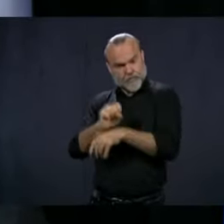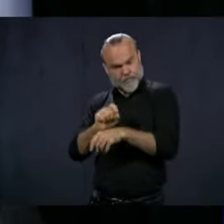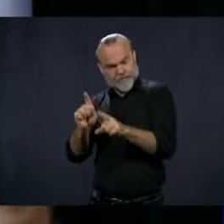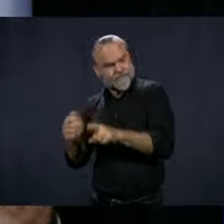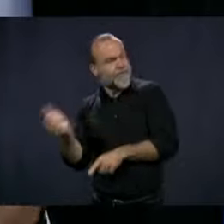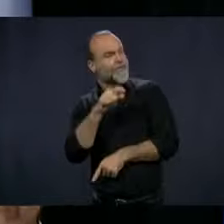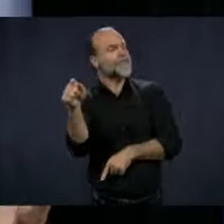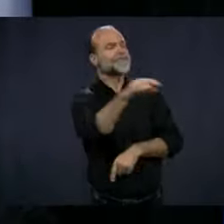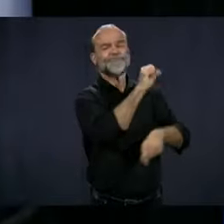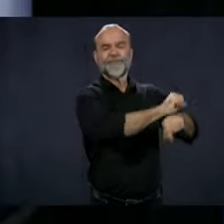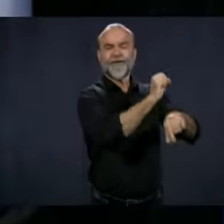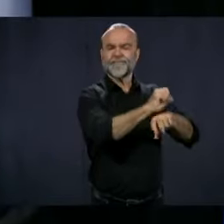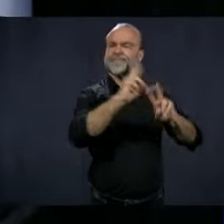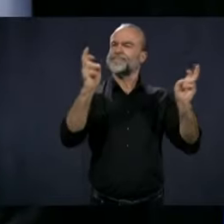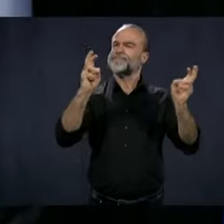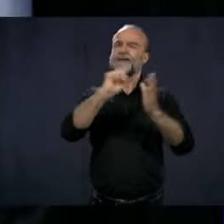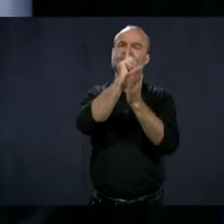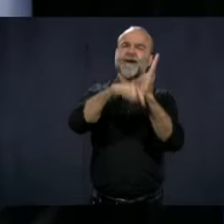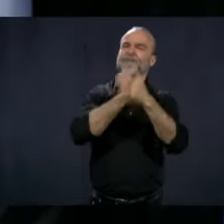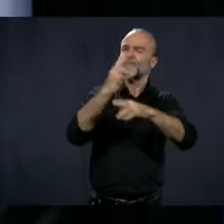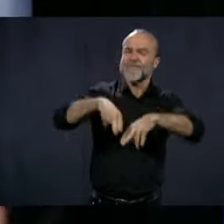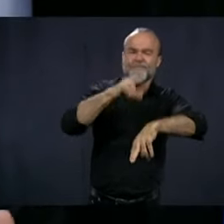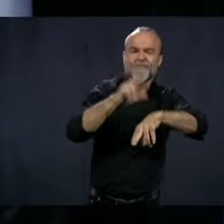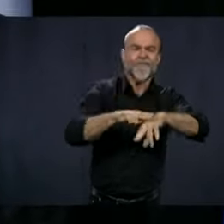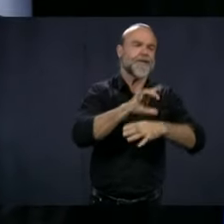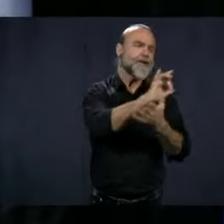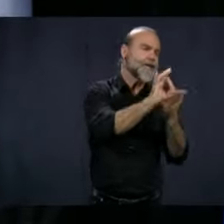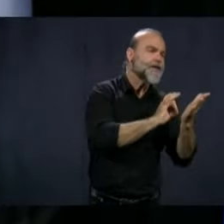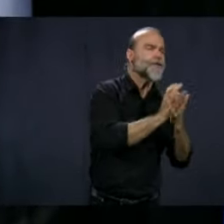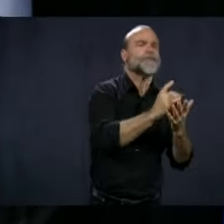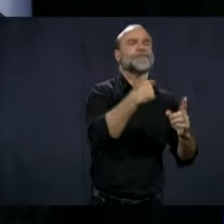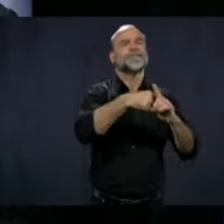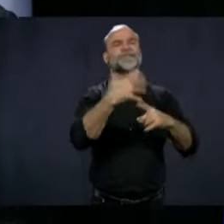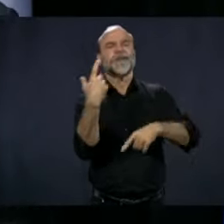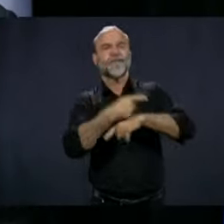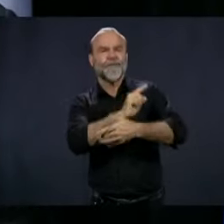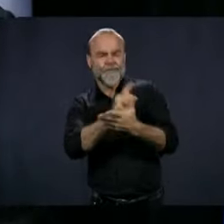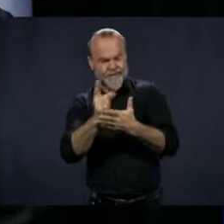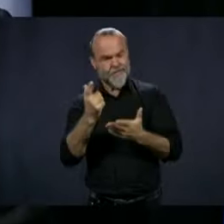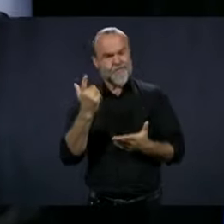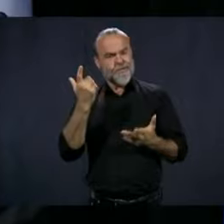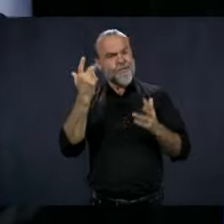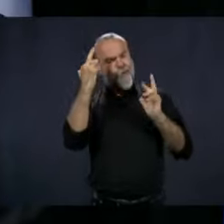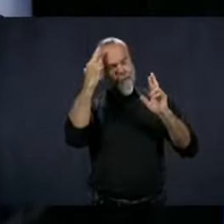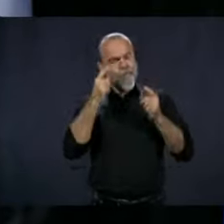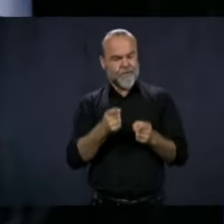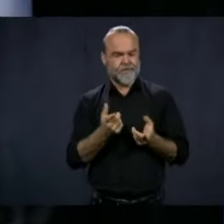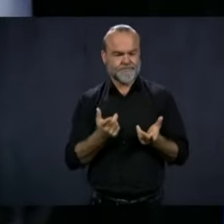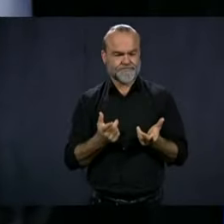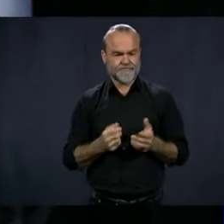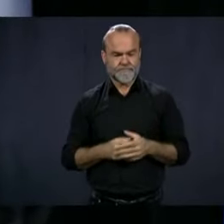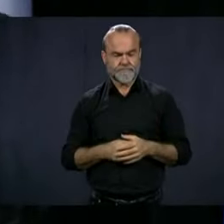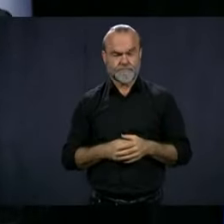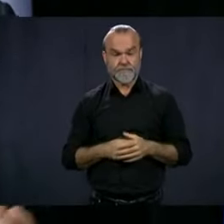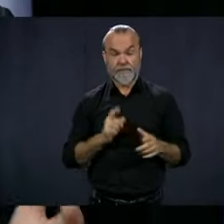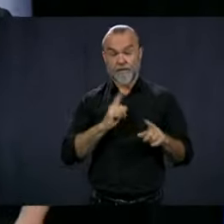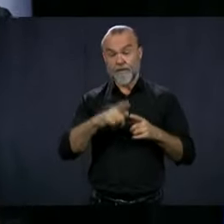have, which is normal hours during a day and a week. But after June,